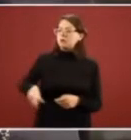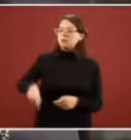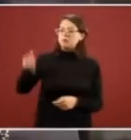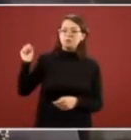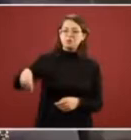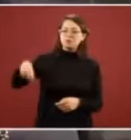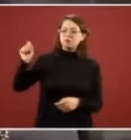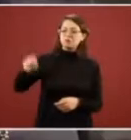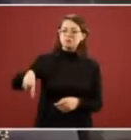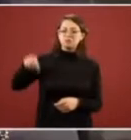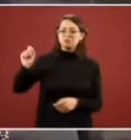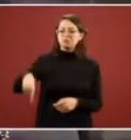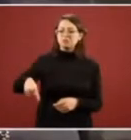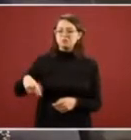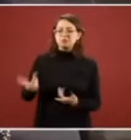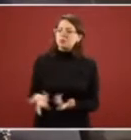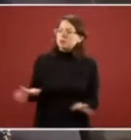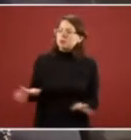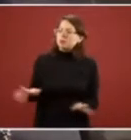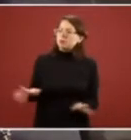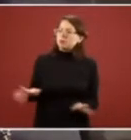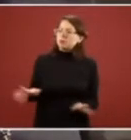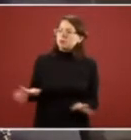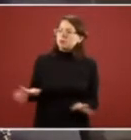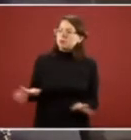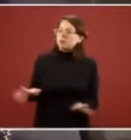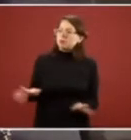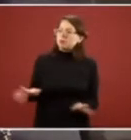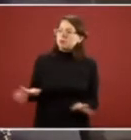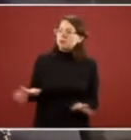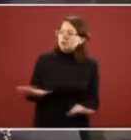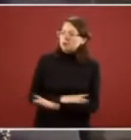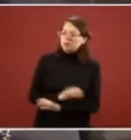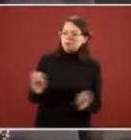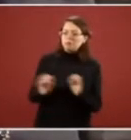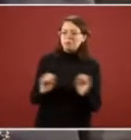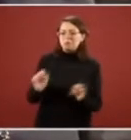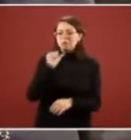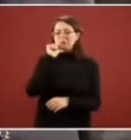them que no hubo cambios that there were no changes